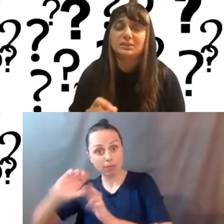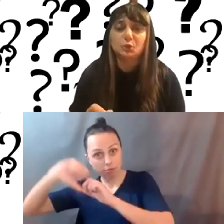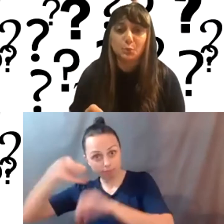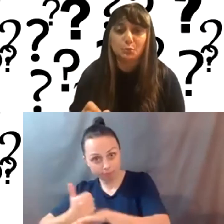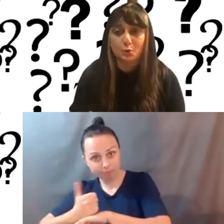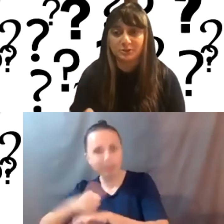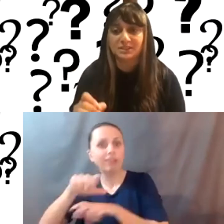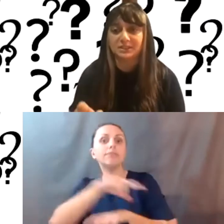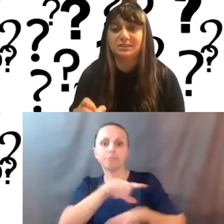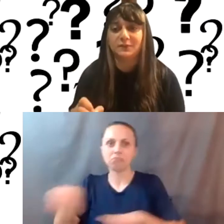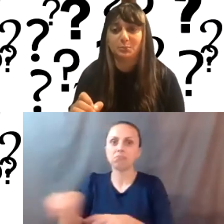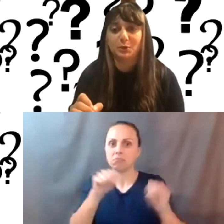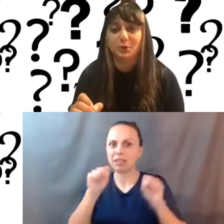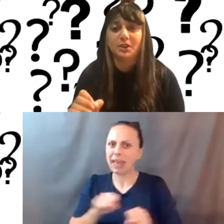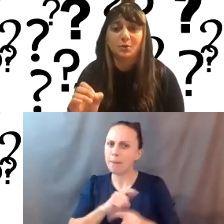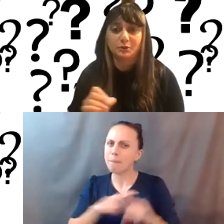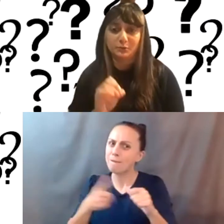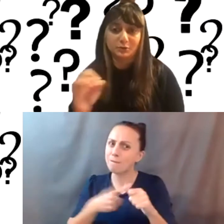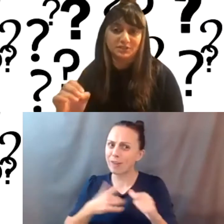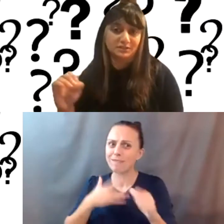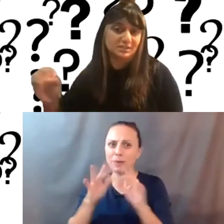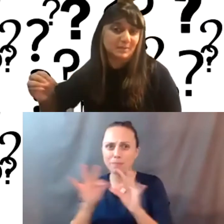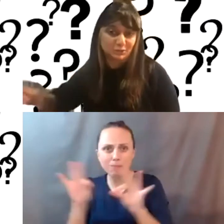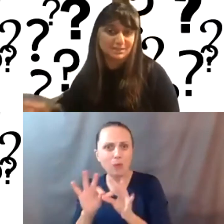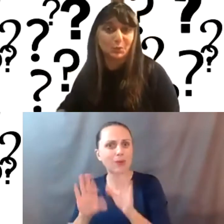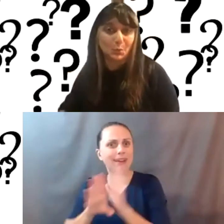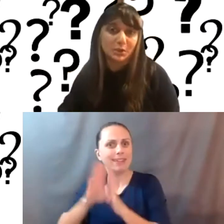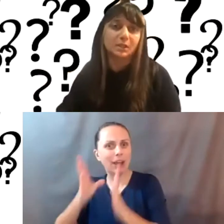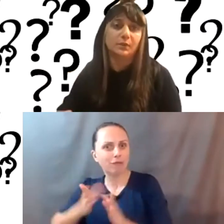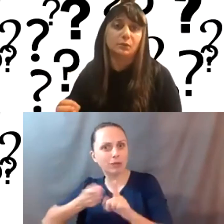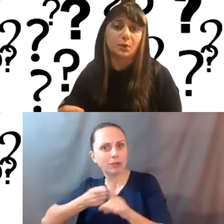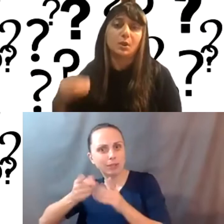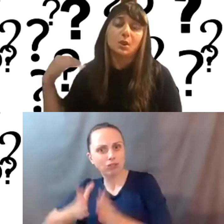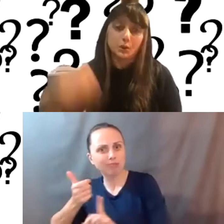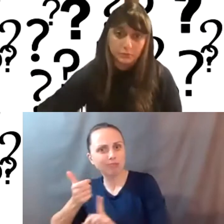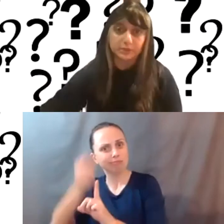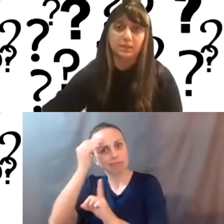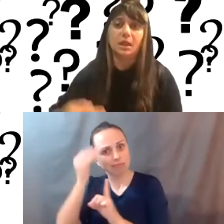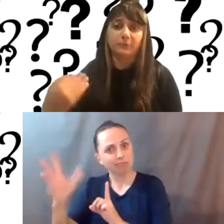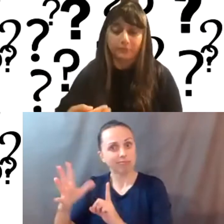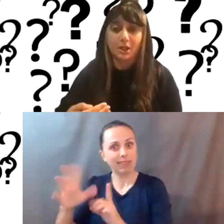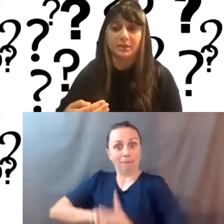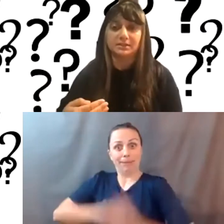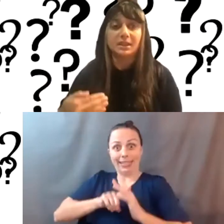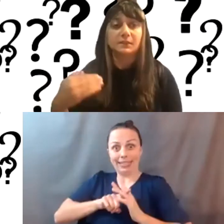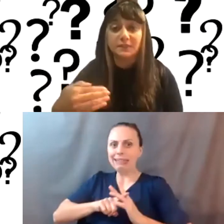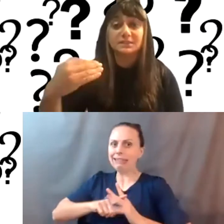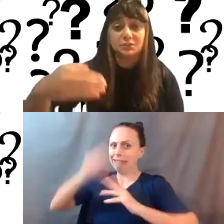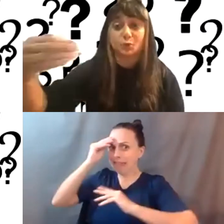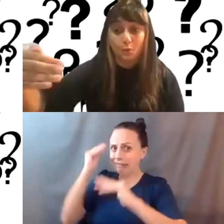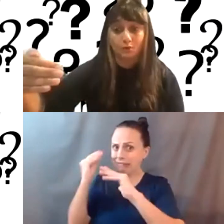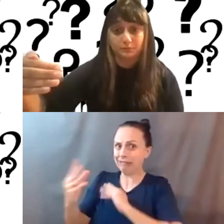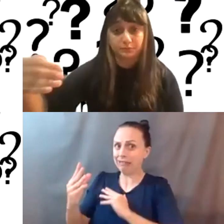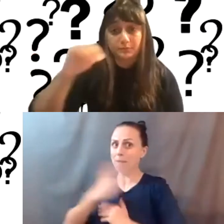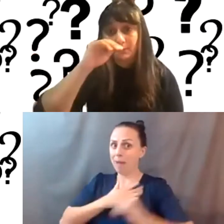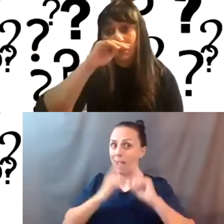I think it's super important to let the developer or the person, the specialist that you're working with know early up front that this